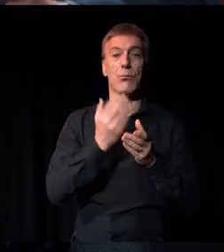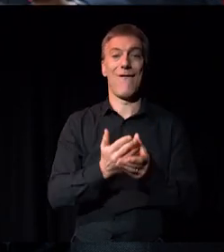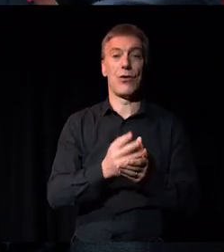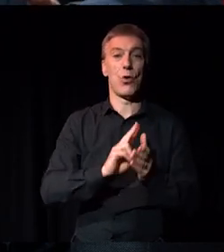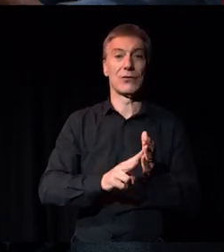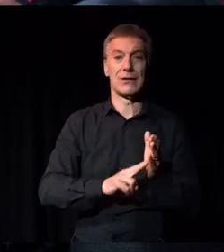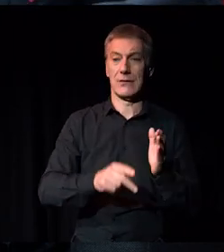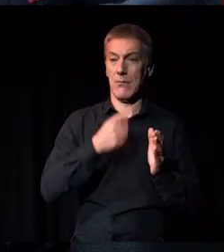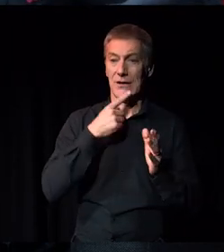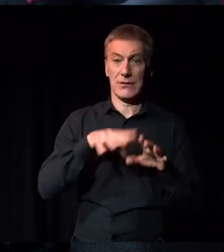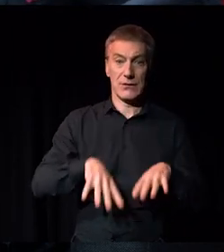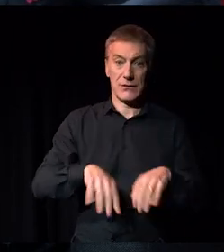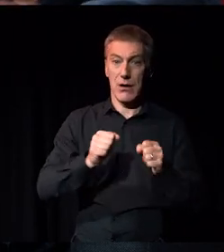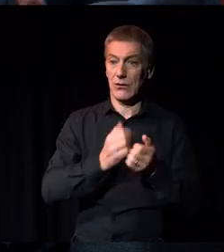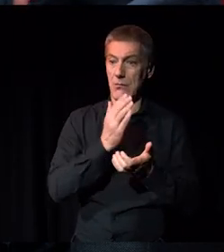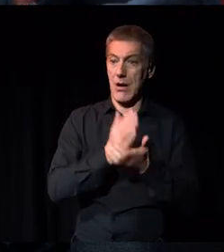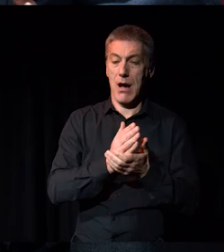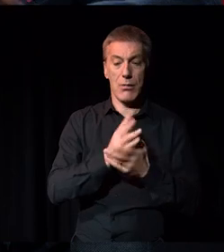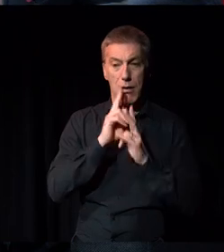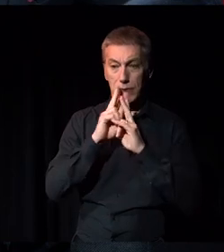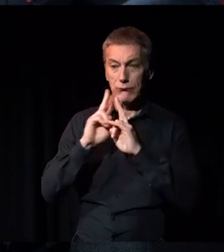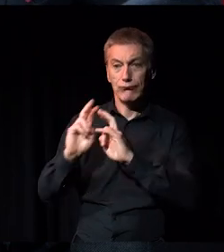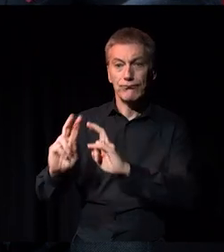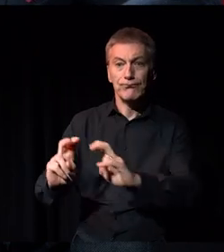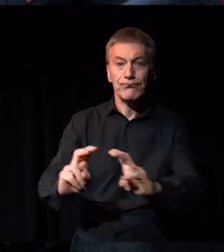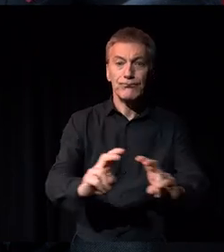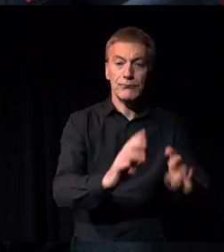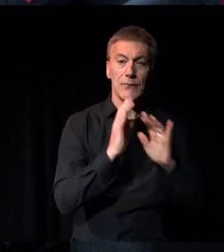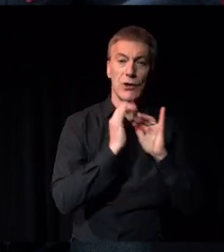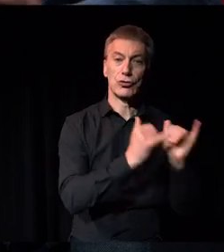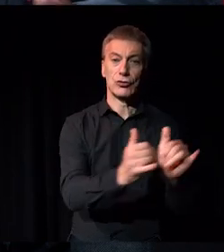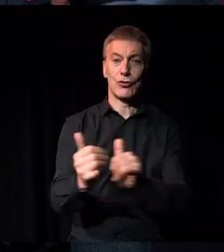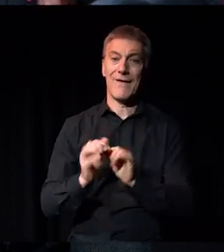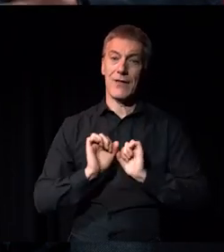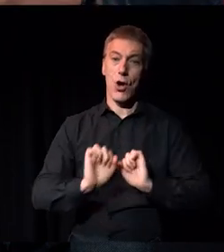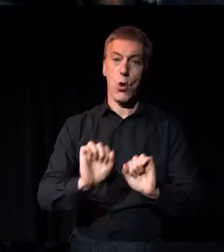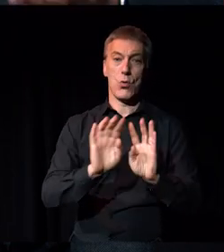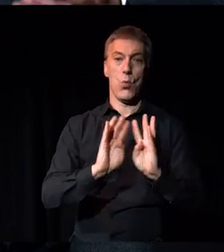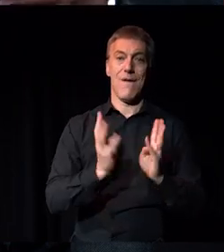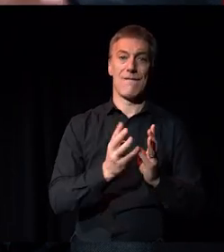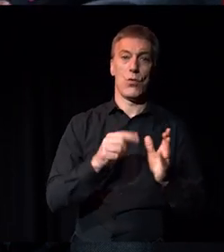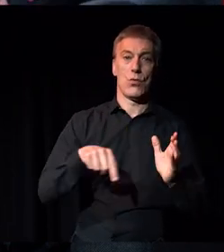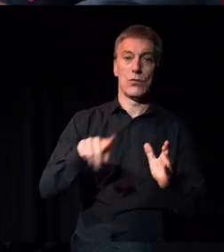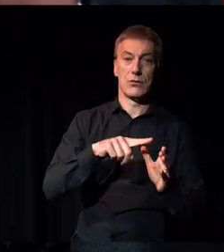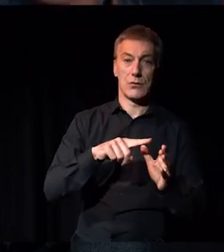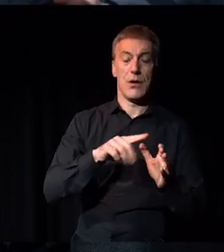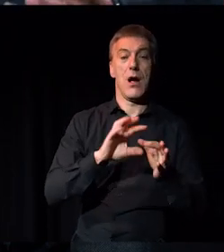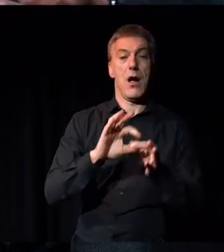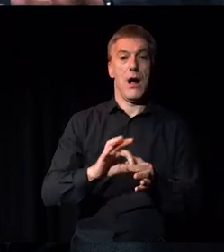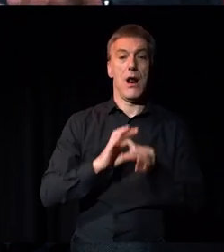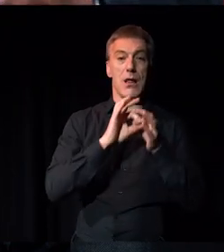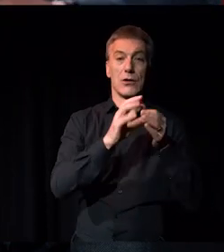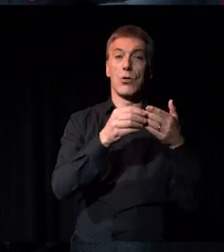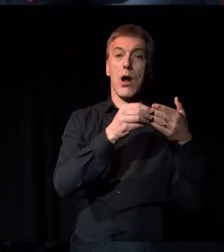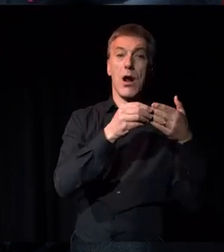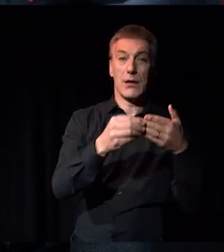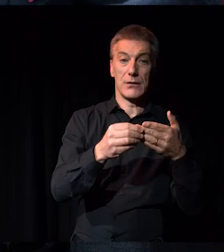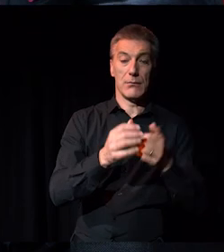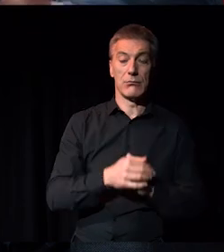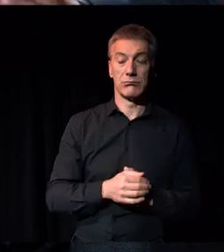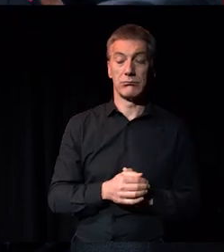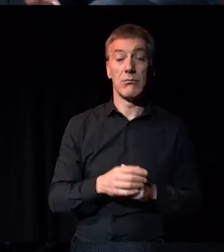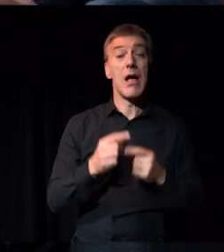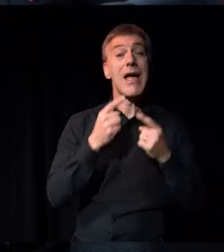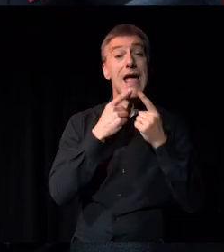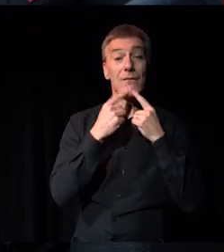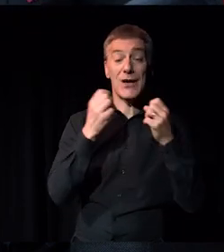first time on socioeconomic background for their workforce and their leadership. And then what we'll do with that data is once we've had an opportunity to analyse